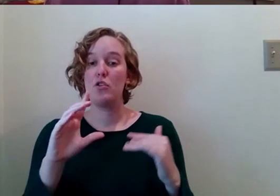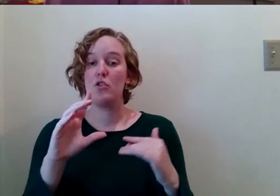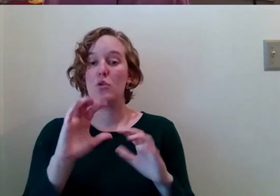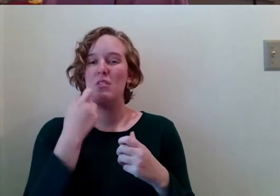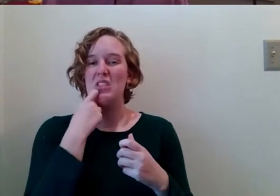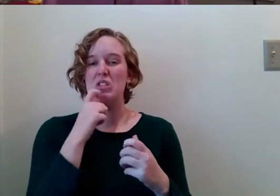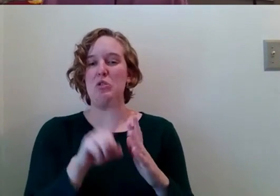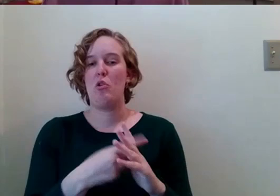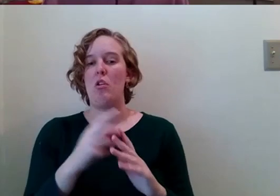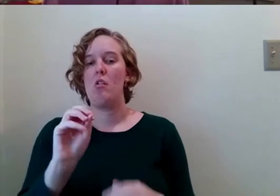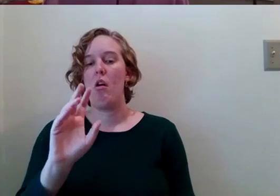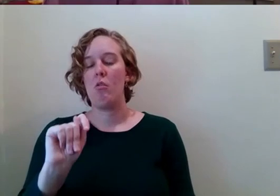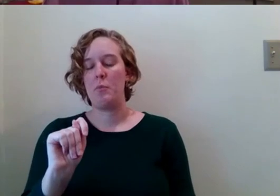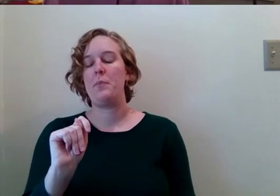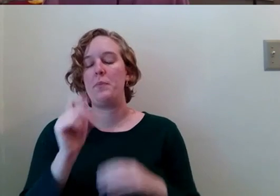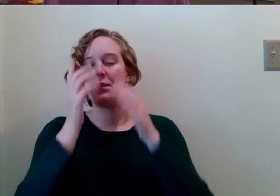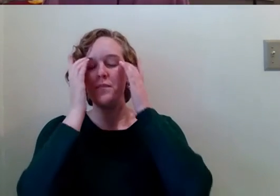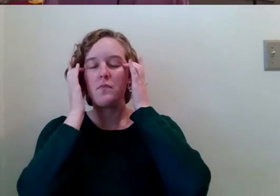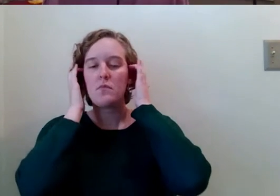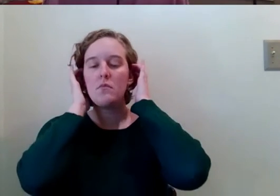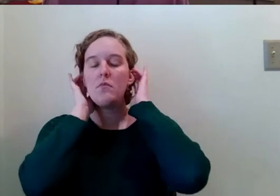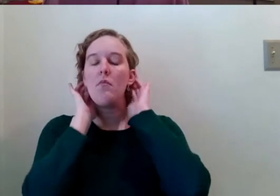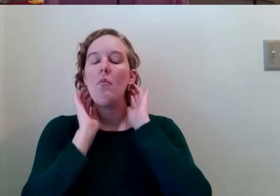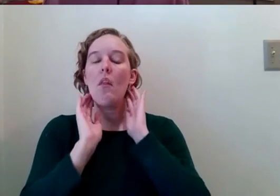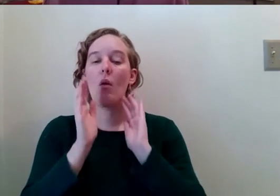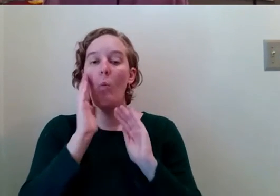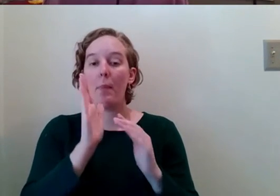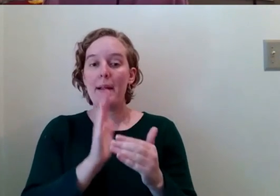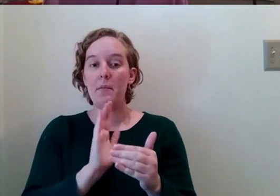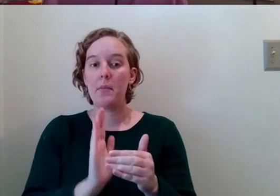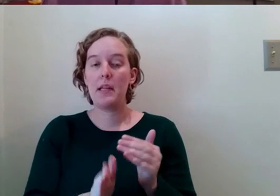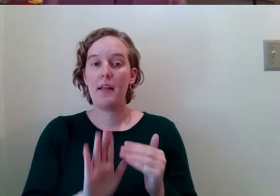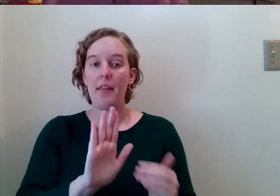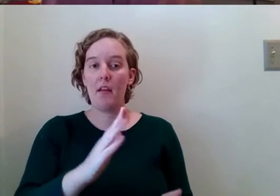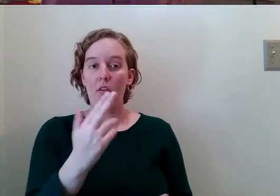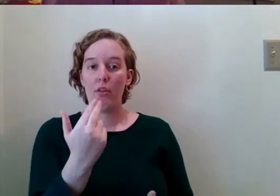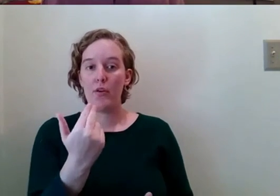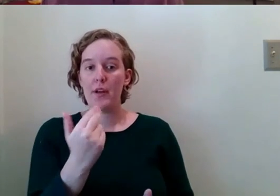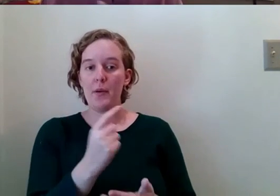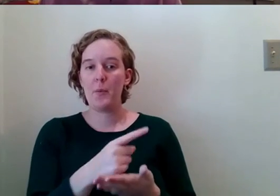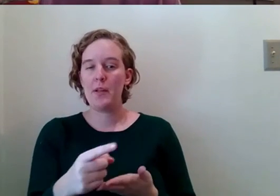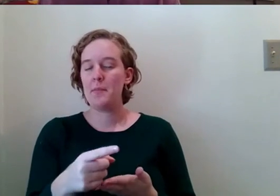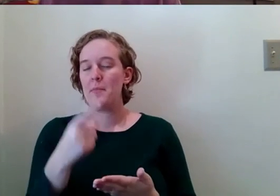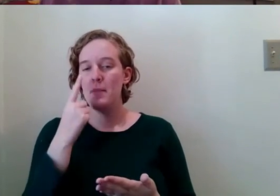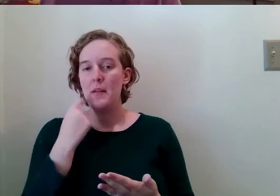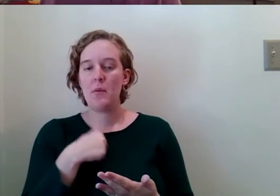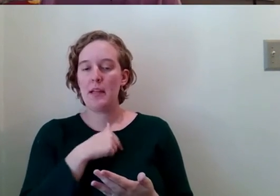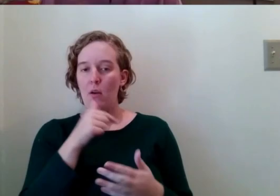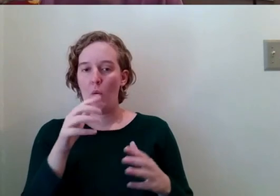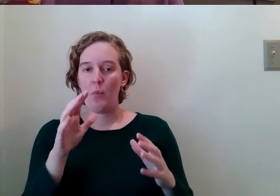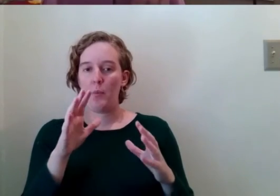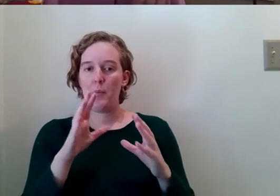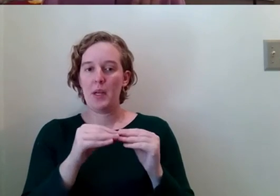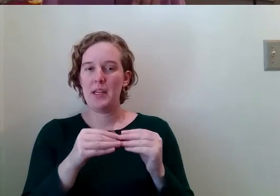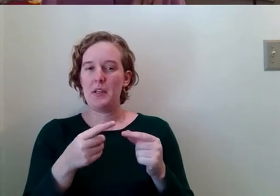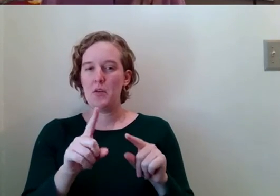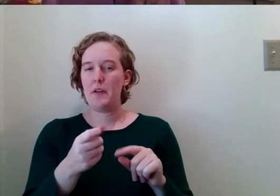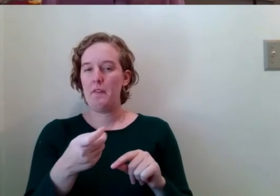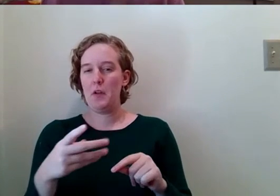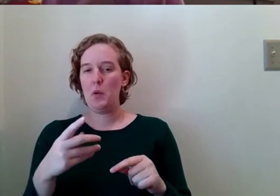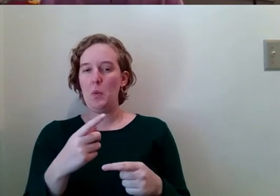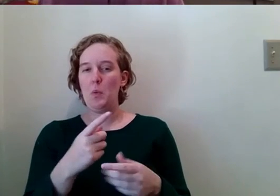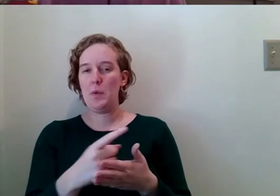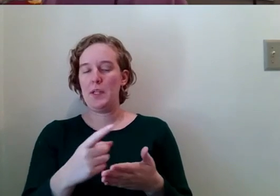october will be completing their 13 weeks because we don't meet over a couple of the holiday weeks